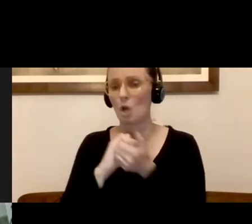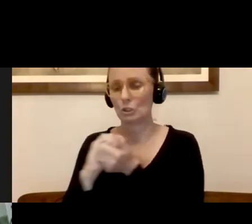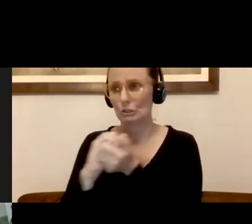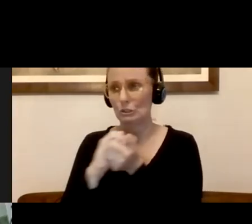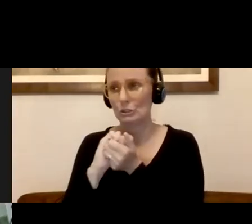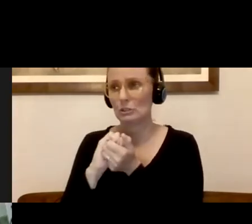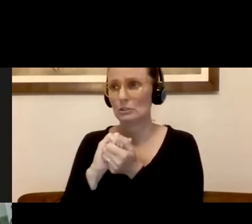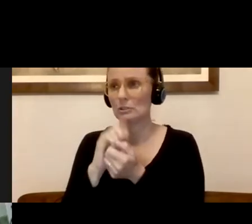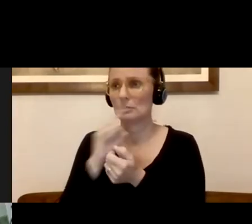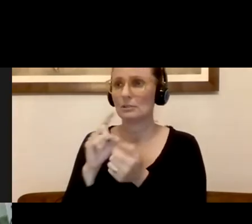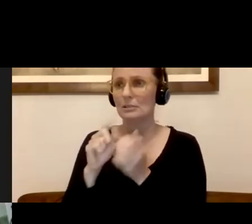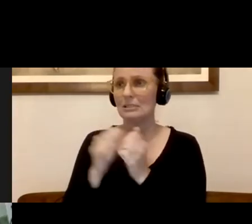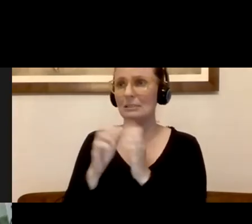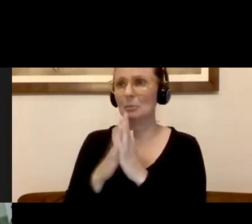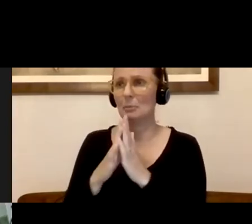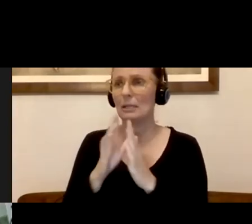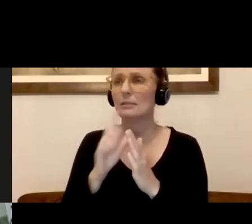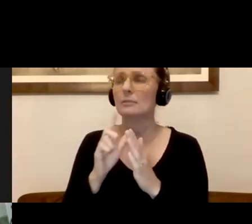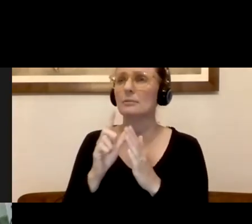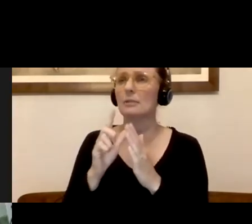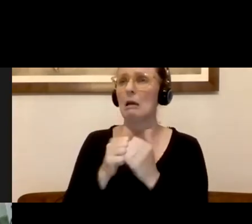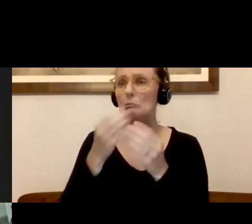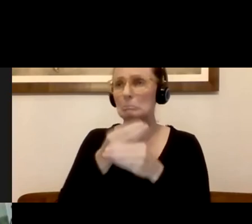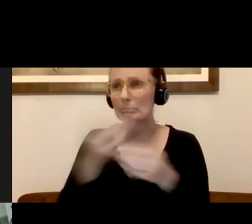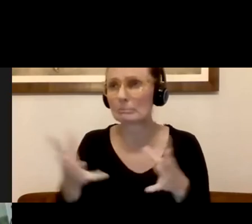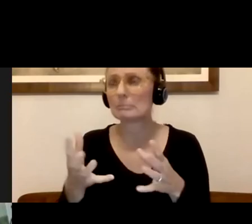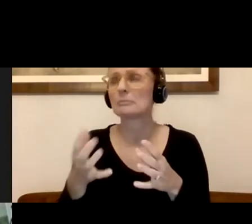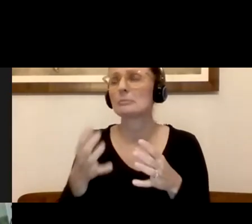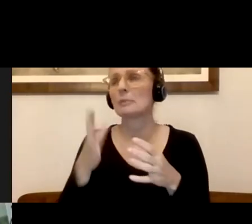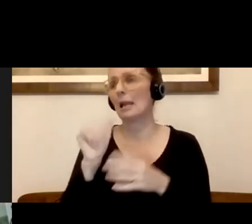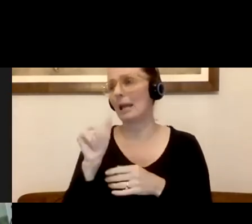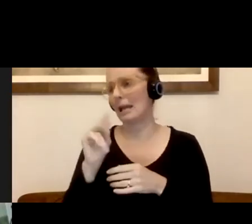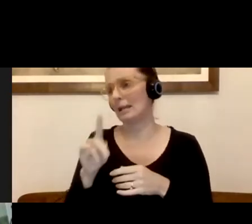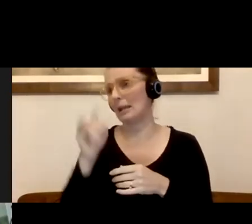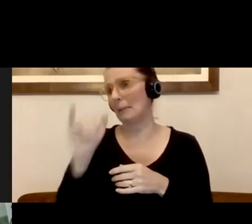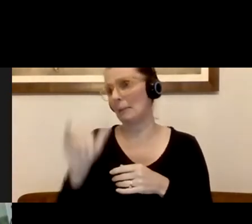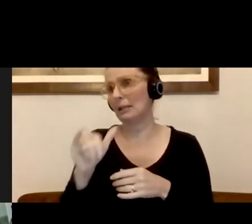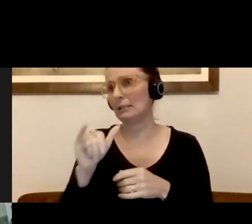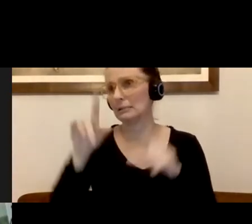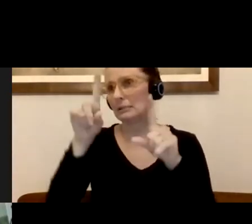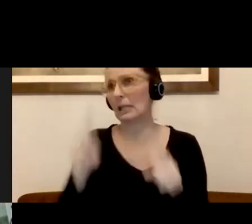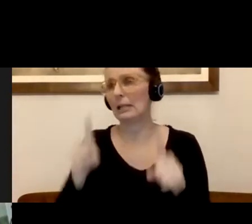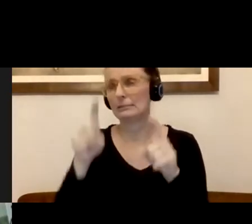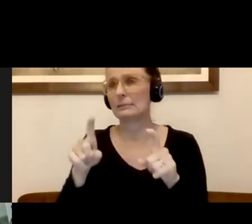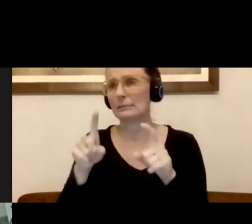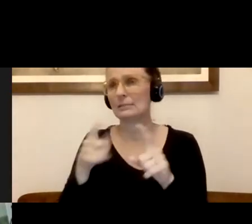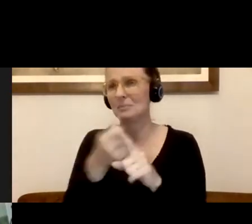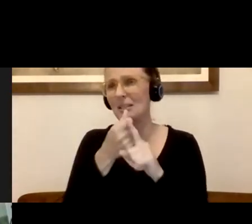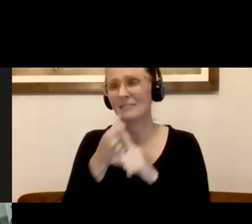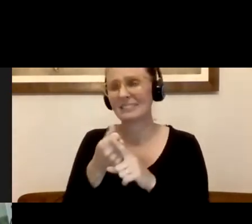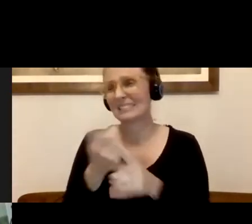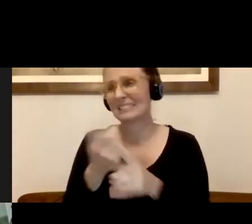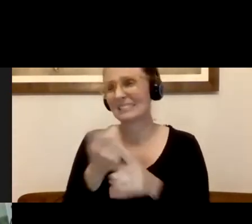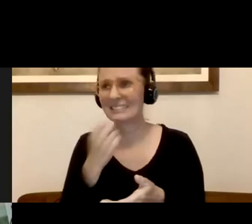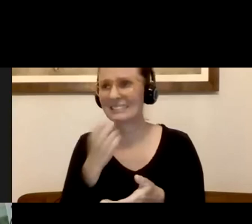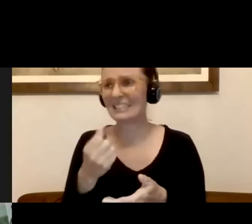distributed platform of testing, including antibody tests. Again, antibody tests on their own are not, um, good baseline indicating nor are